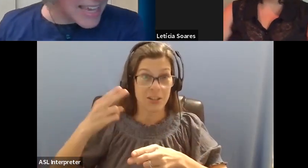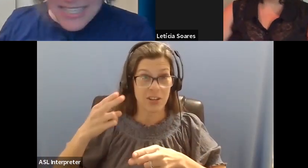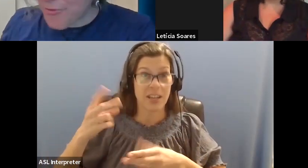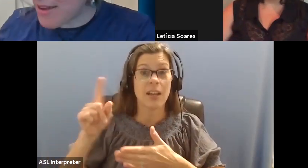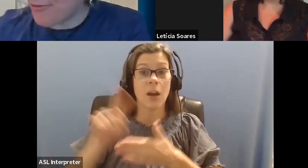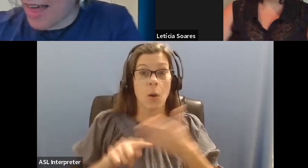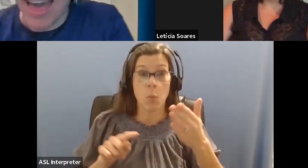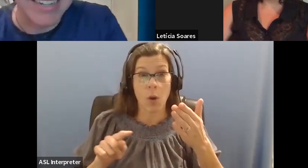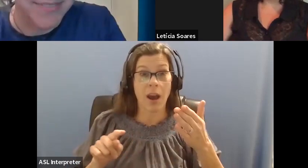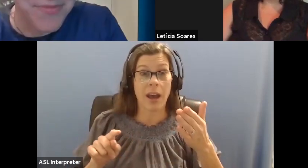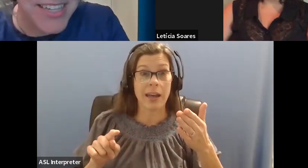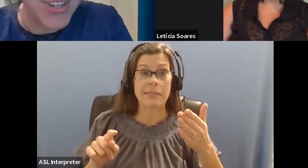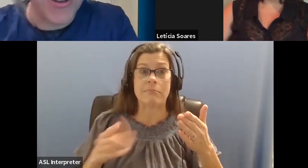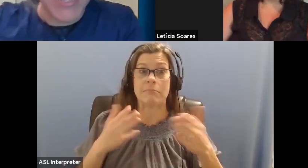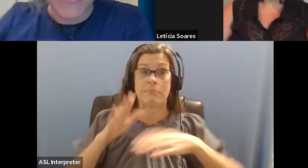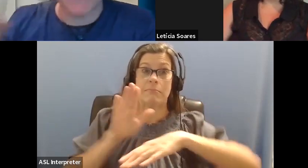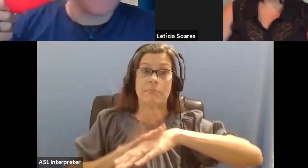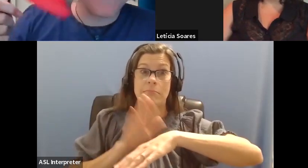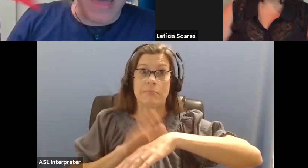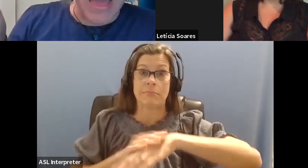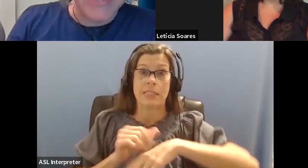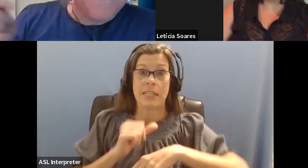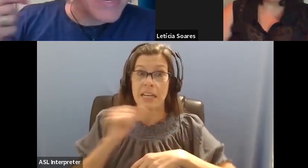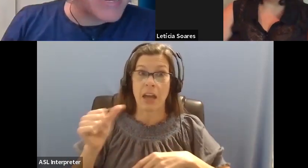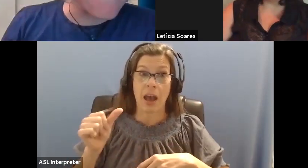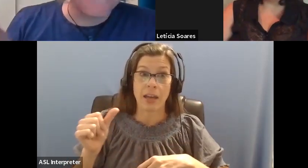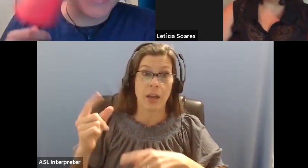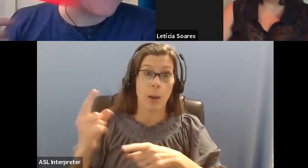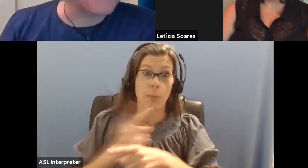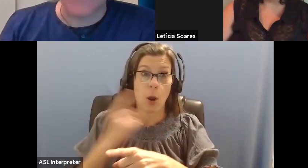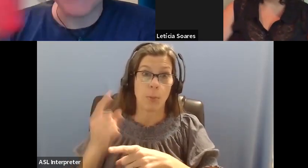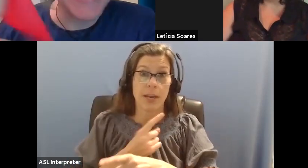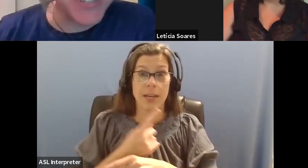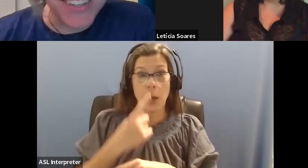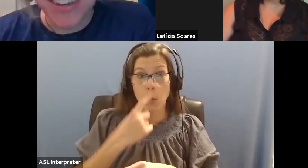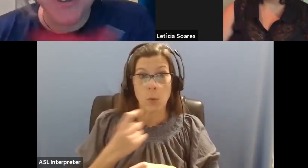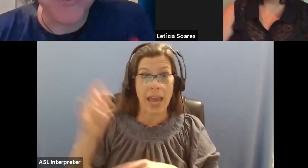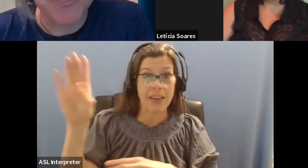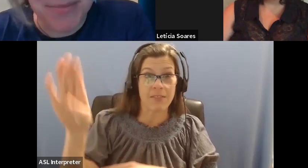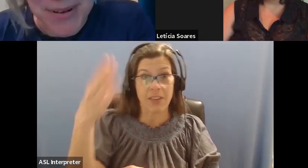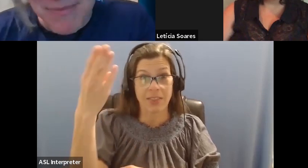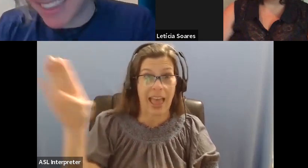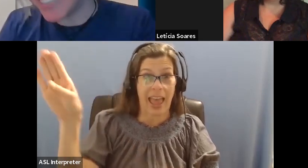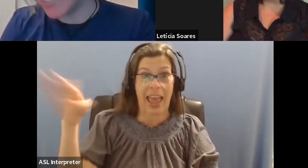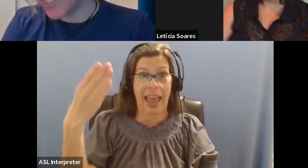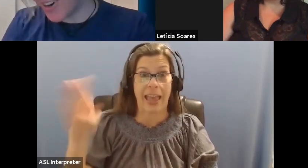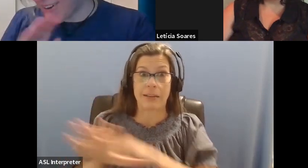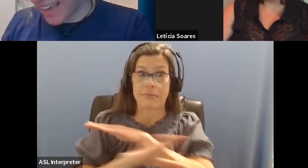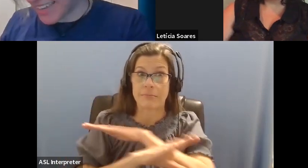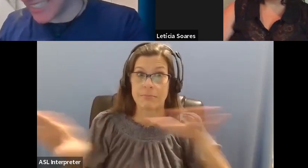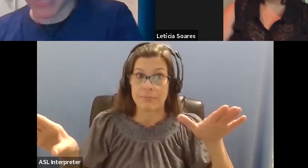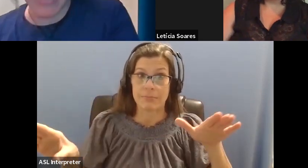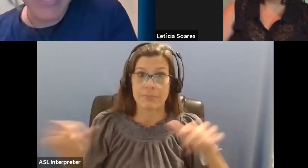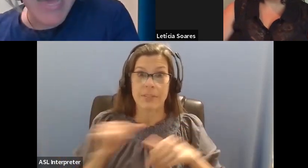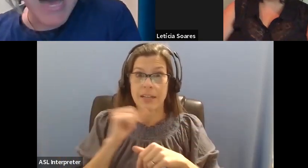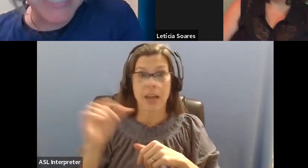these, these are red flagged. So here's my red flag. Um, I will wave it so that you get a visual prompt that this is not